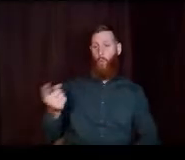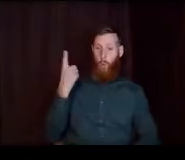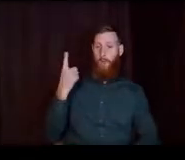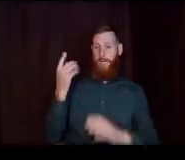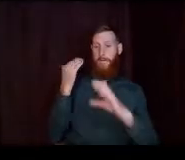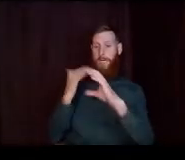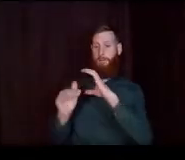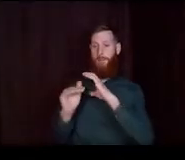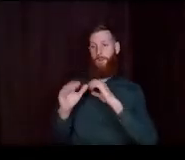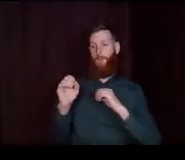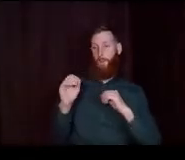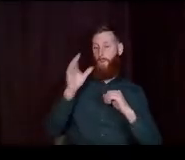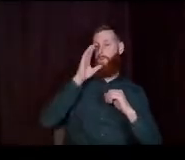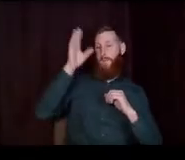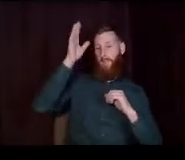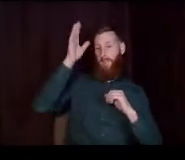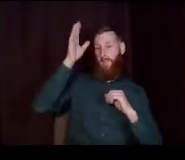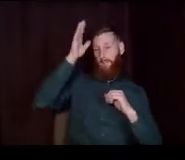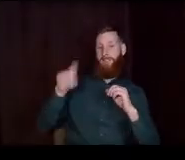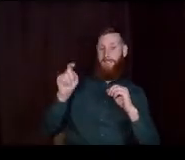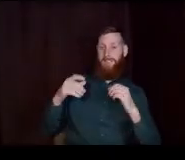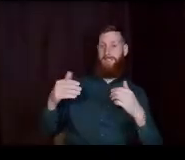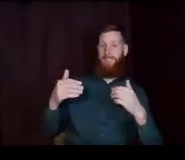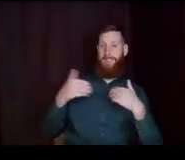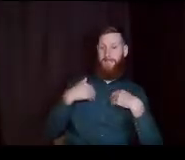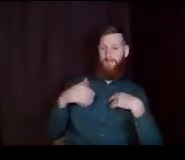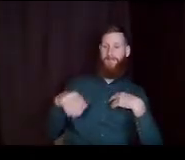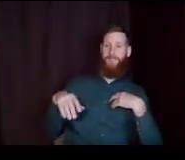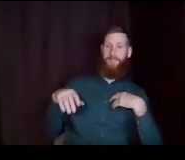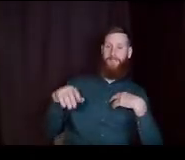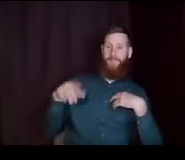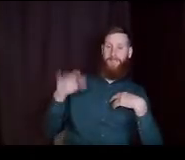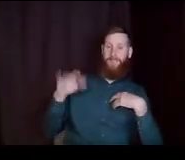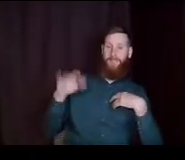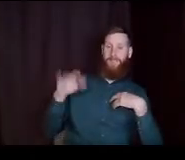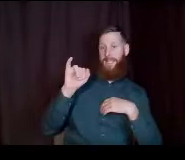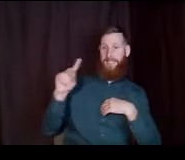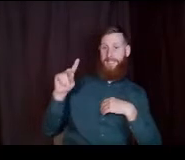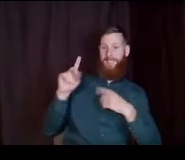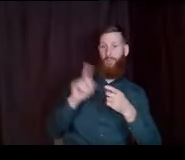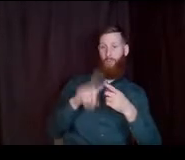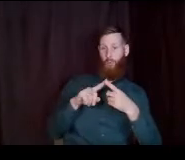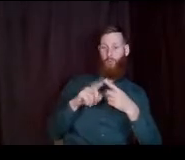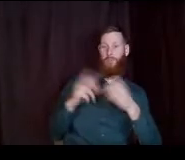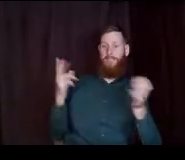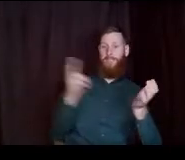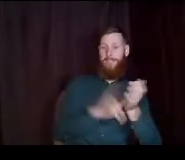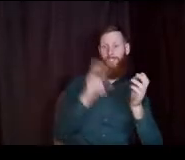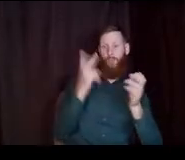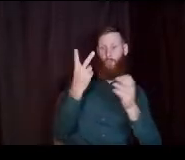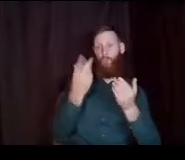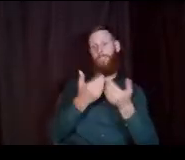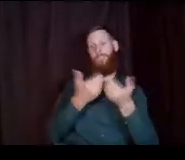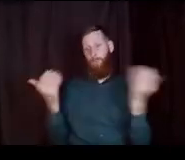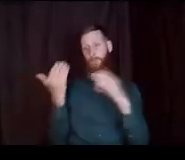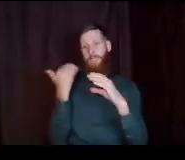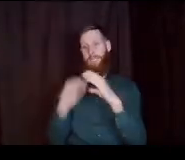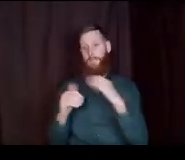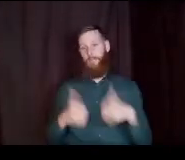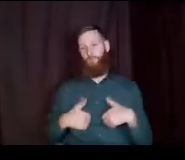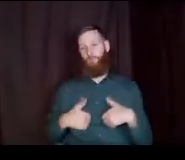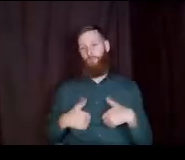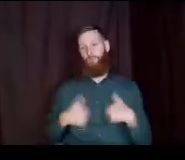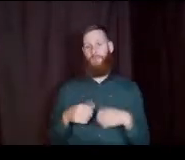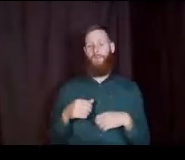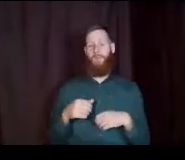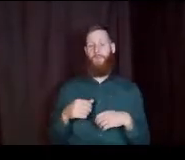and so the parent also needs to have. an FSA ID to sign. you're going to have to have. two separate email addresses for that. what I've had